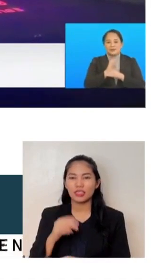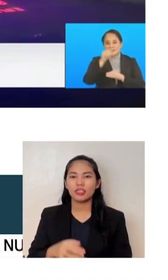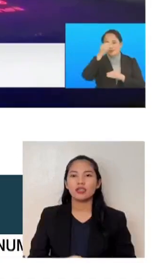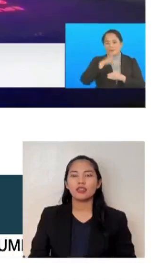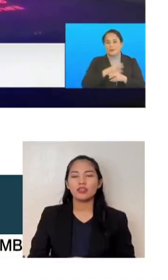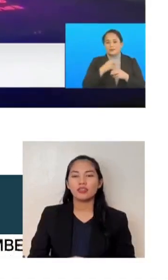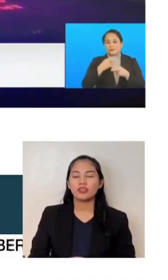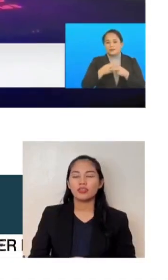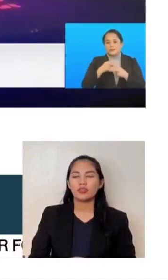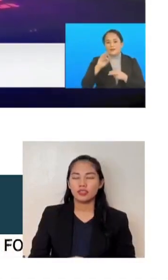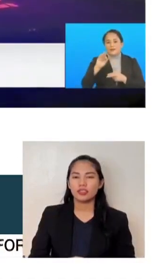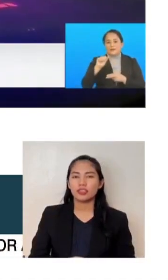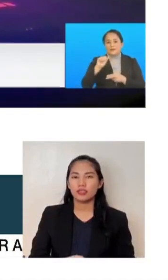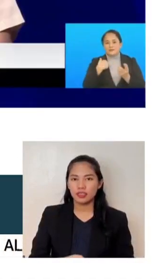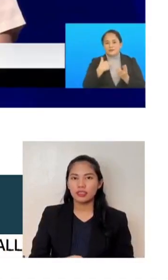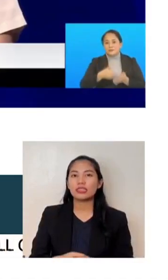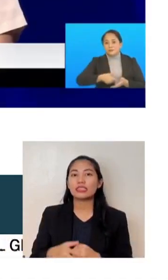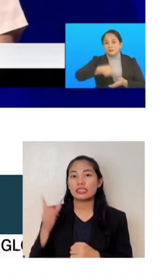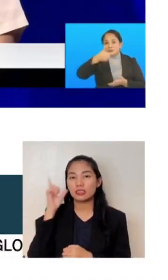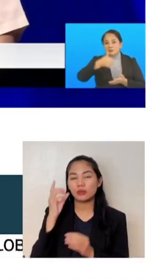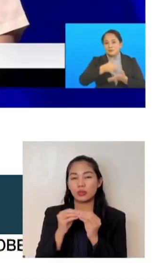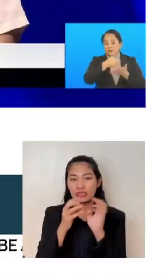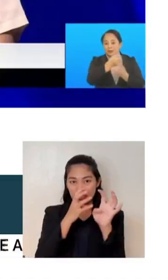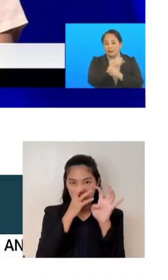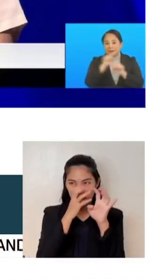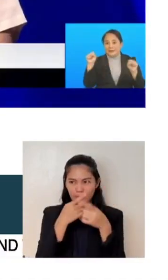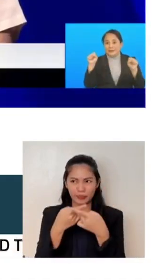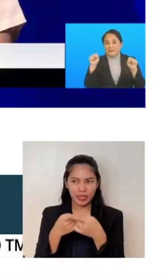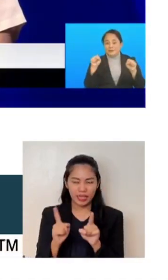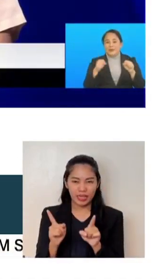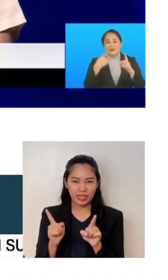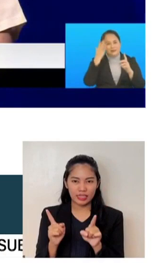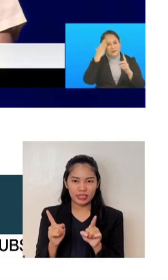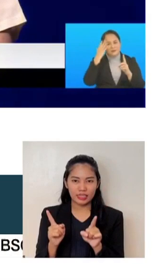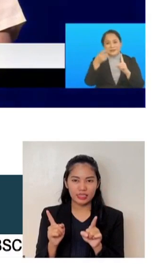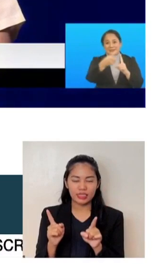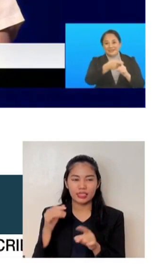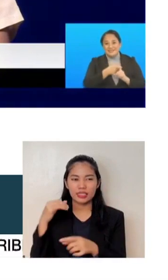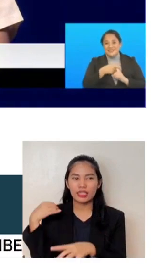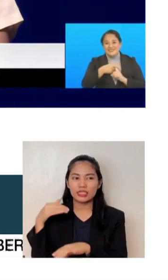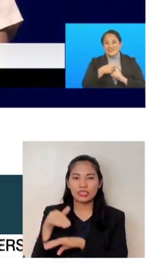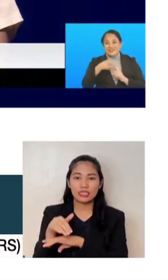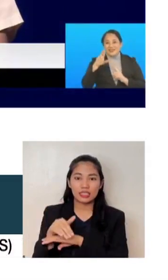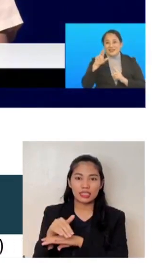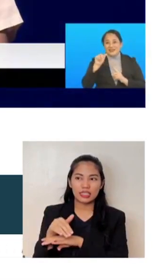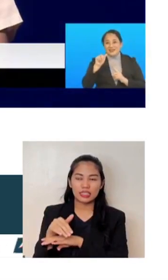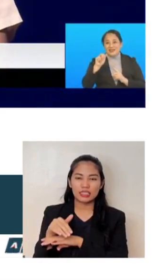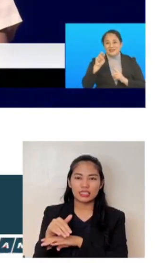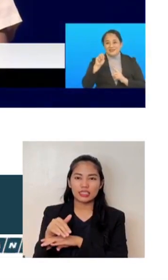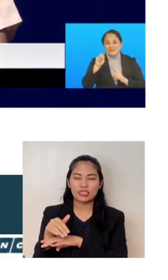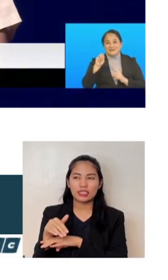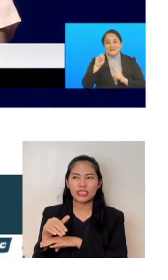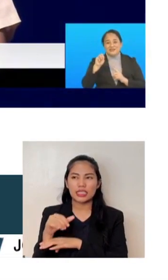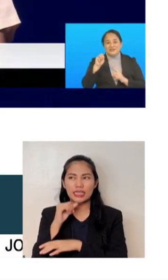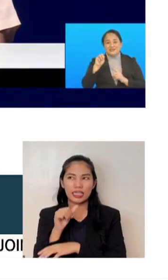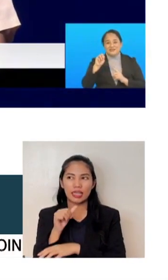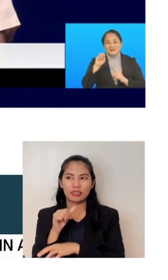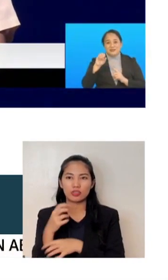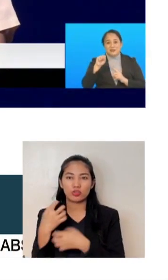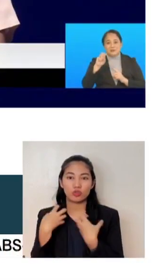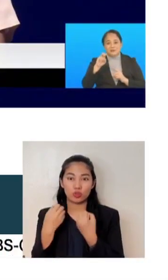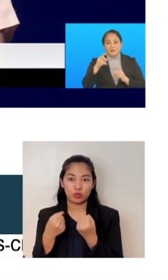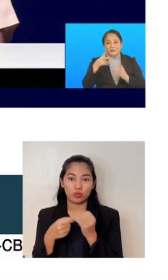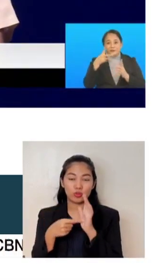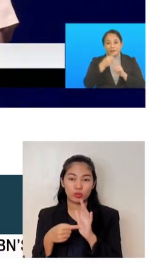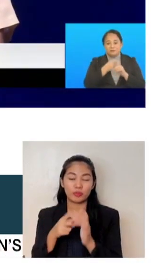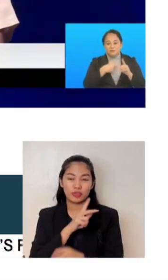But then there's that very strong personality. I think some focus group discussions have already